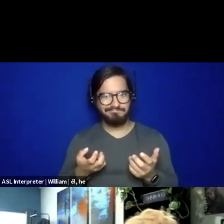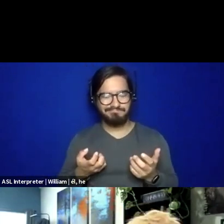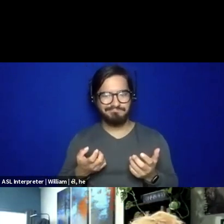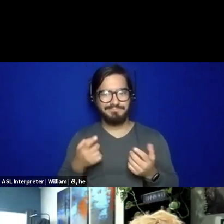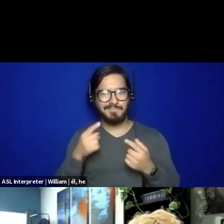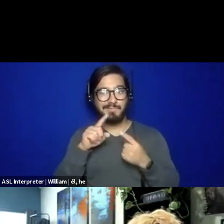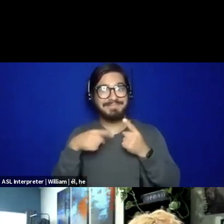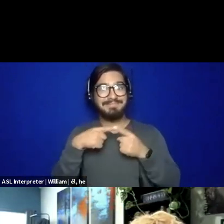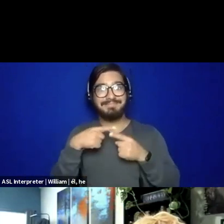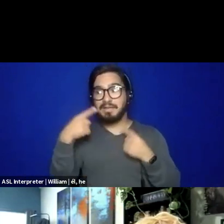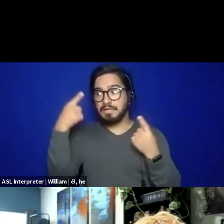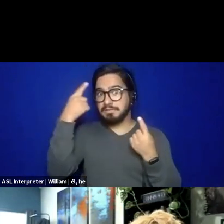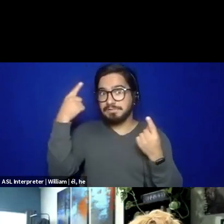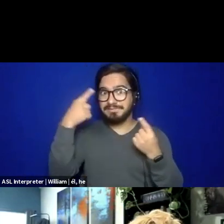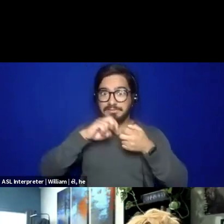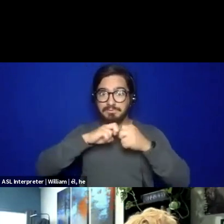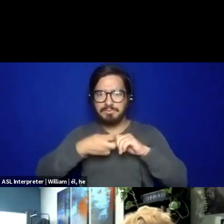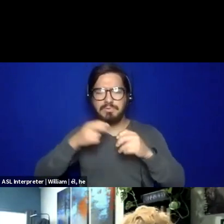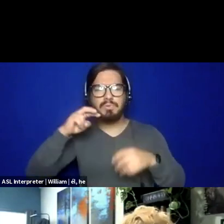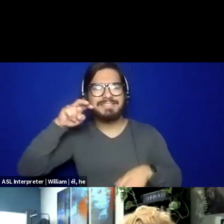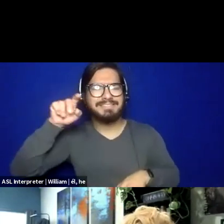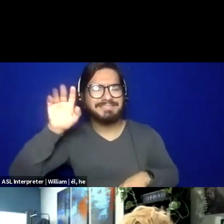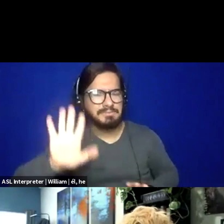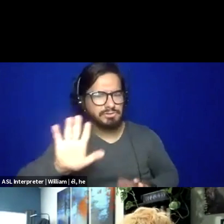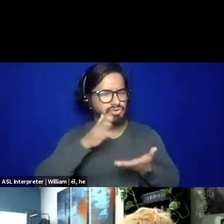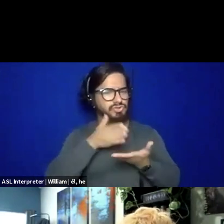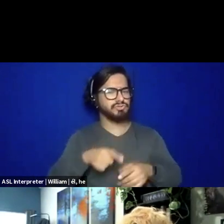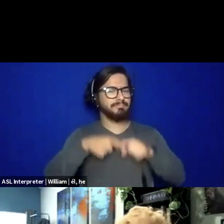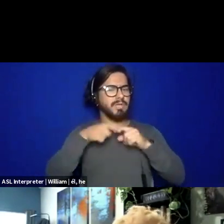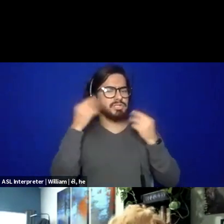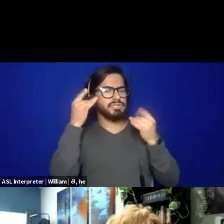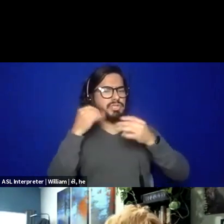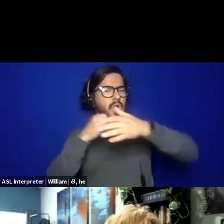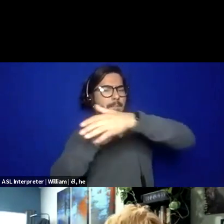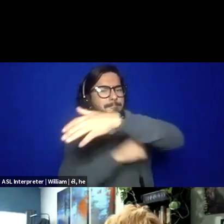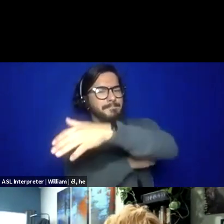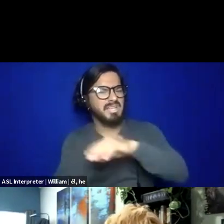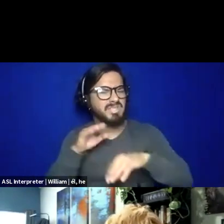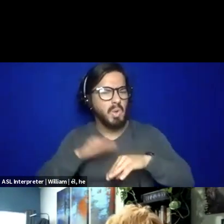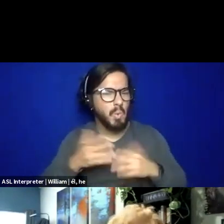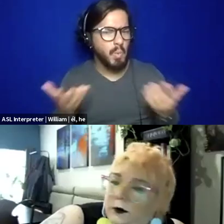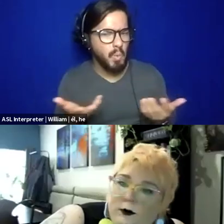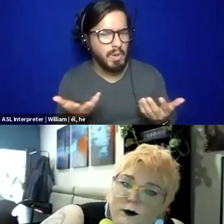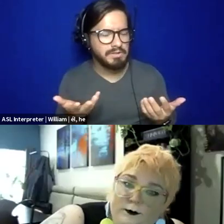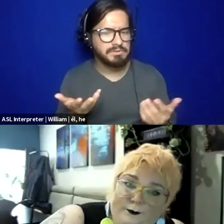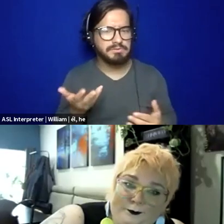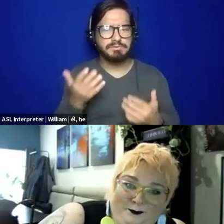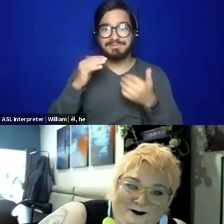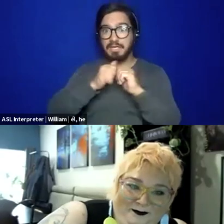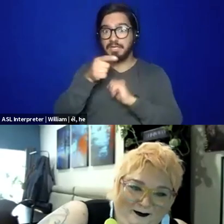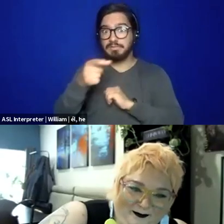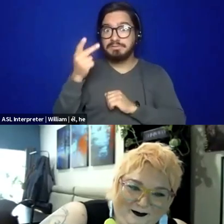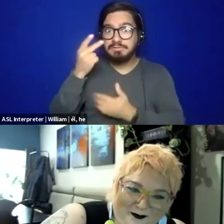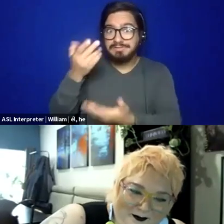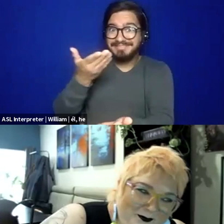need to think about what the training is based off of. So with that, how do you see popular evidence-based practices